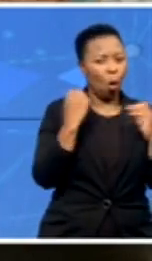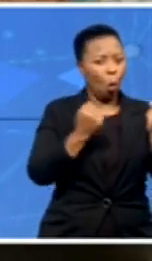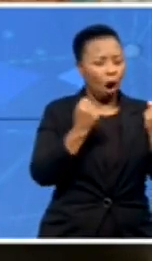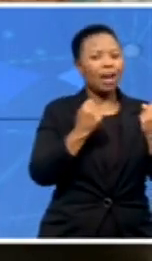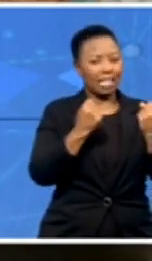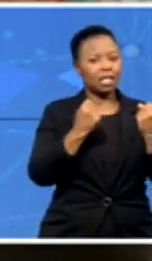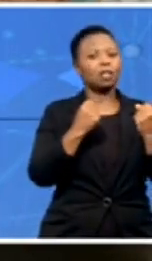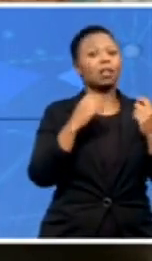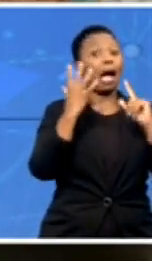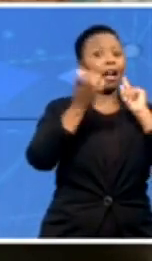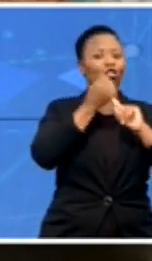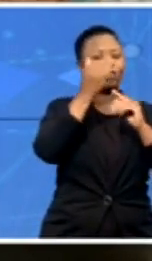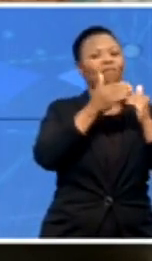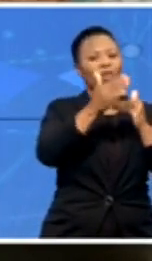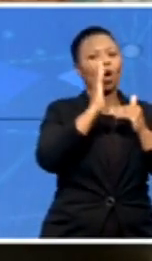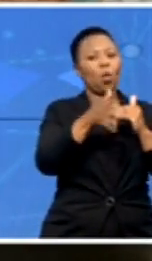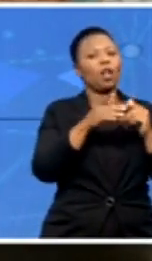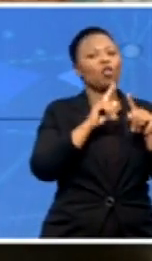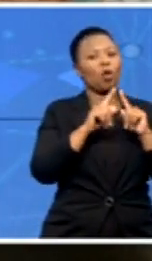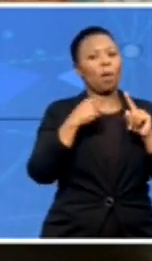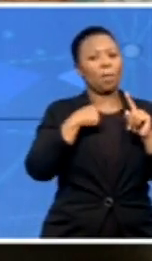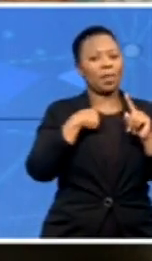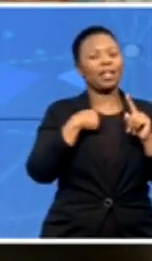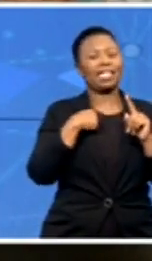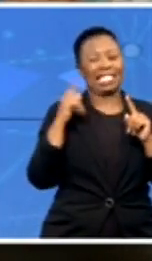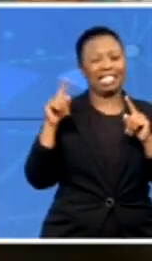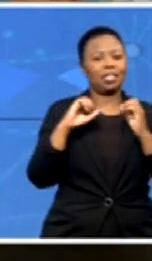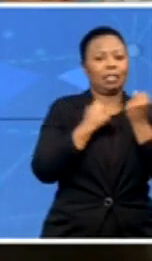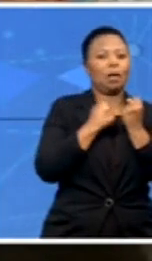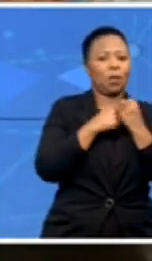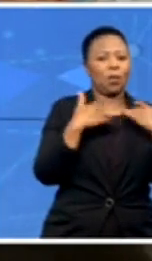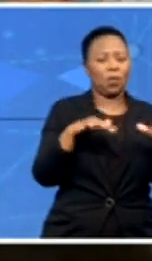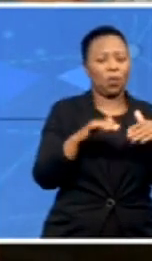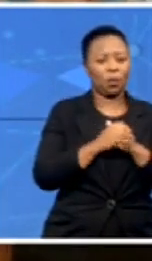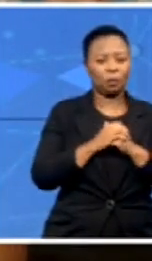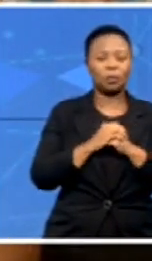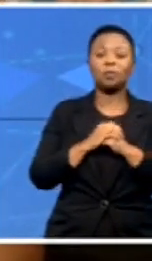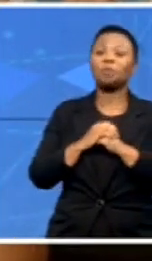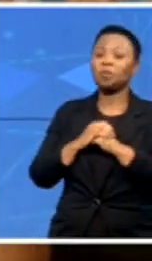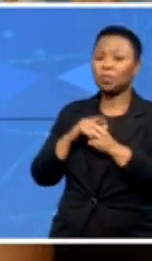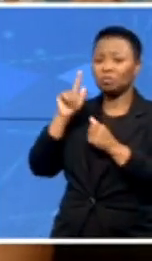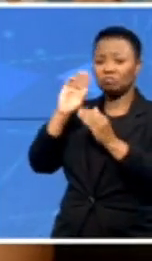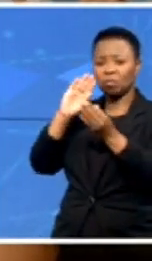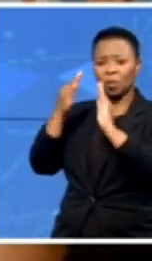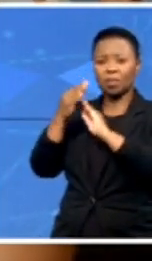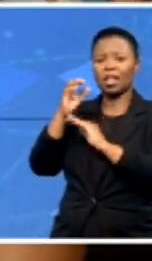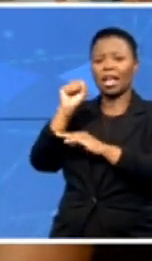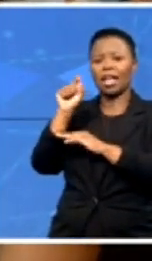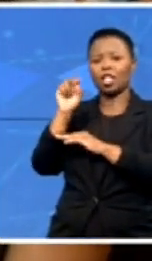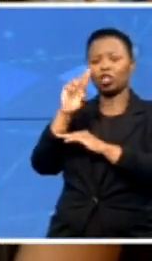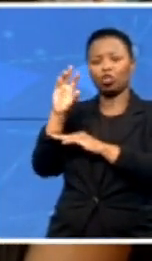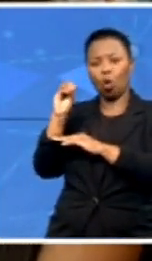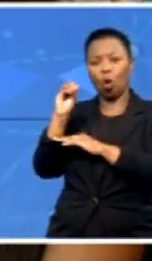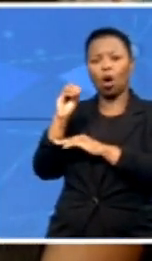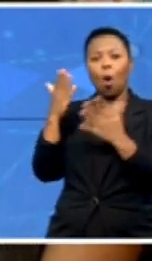am today. And they're my biggest supporters. And then also, you want to become an astrophysicist at NASA. Now, not a lot